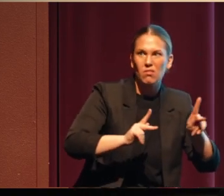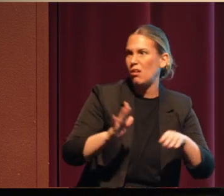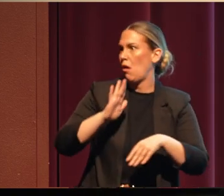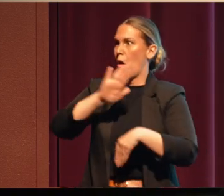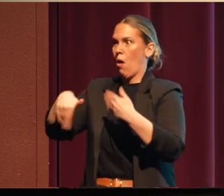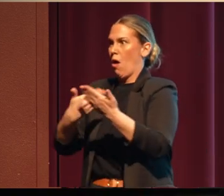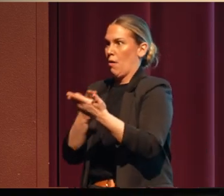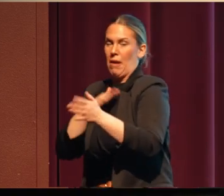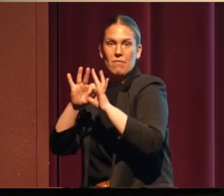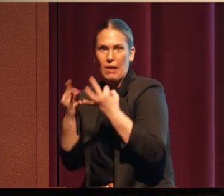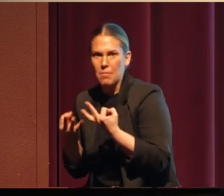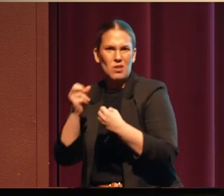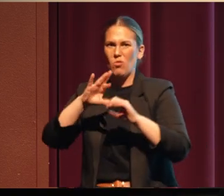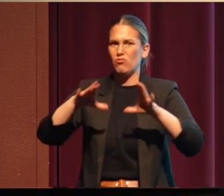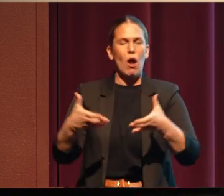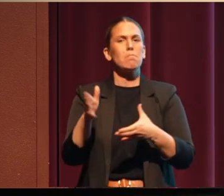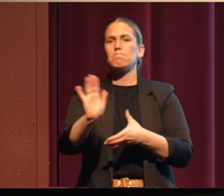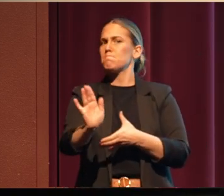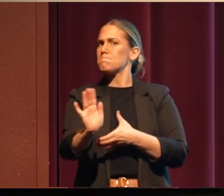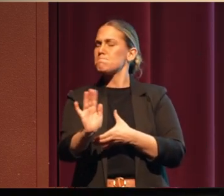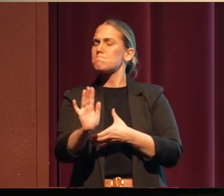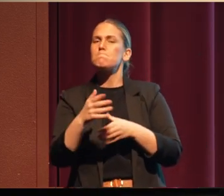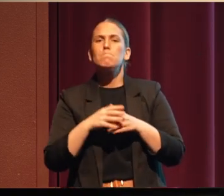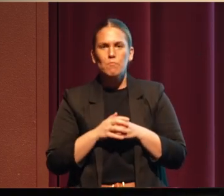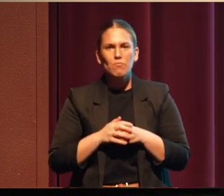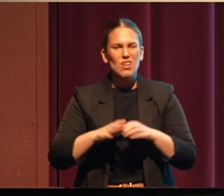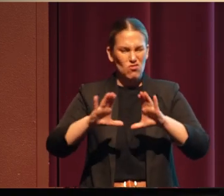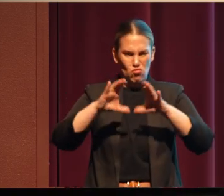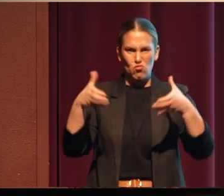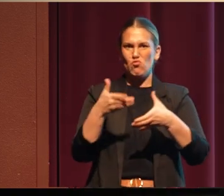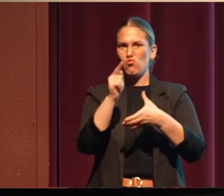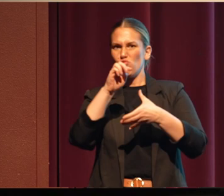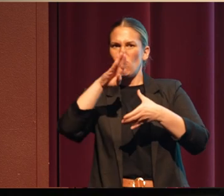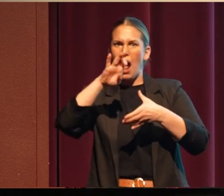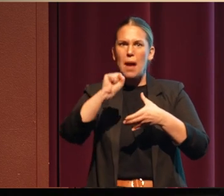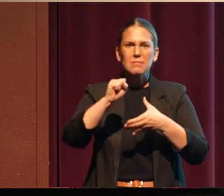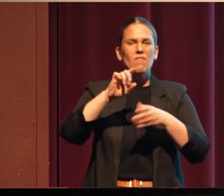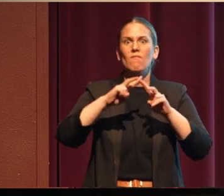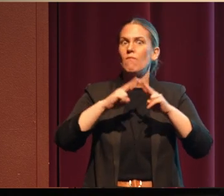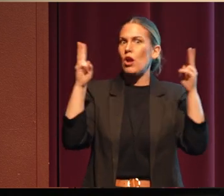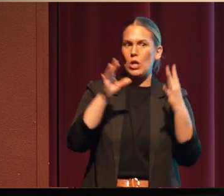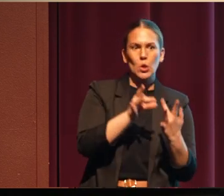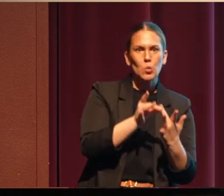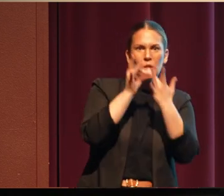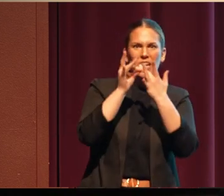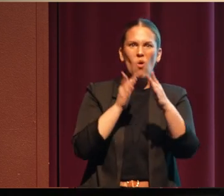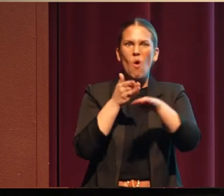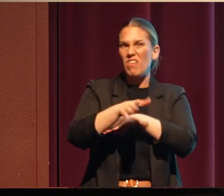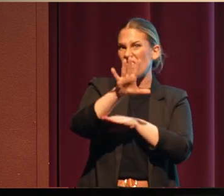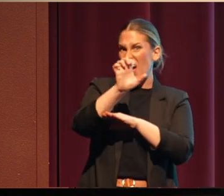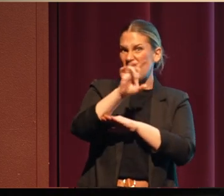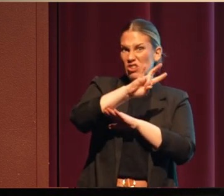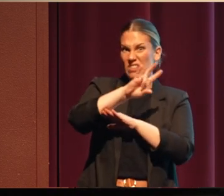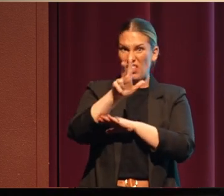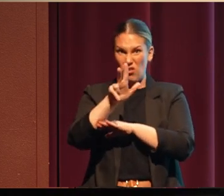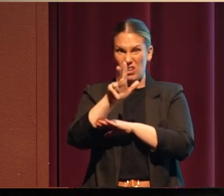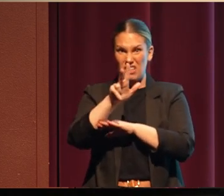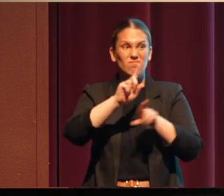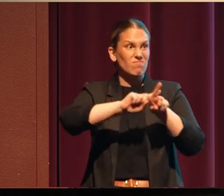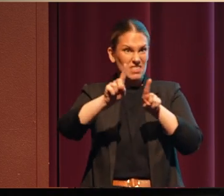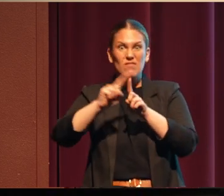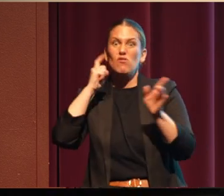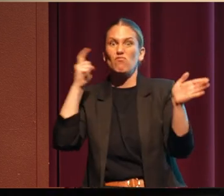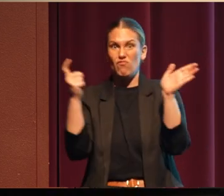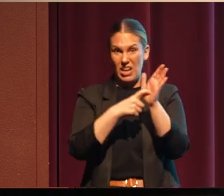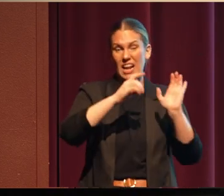behalf of my tribe. Tribes are very unique. There are over 573 different federally recognized